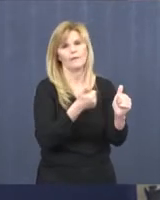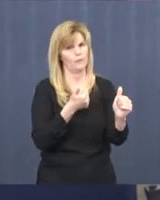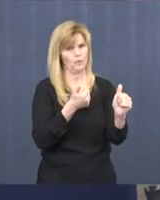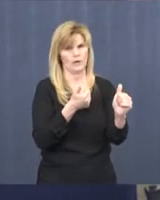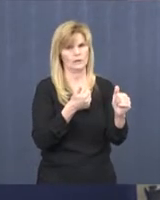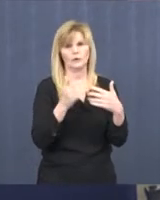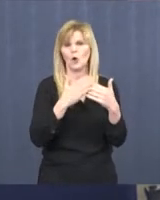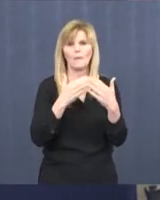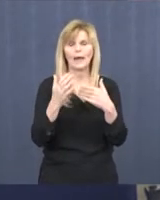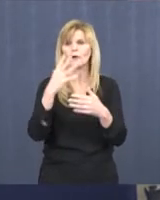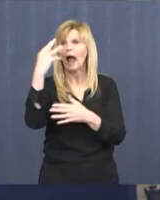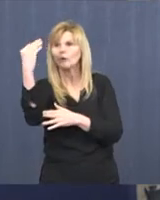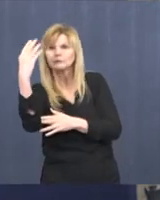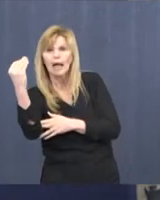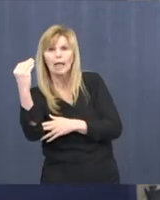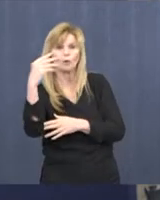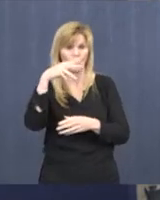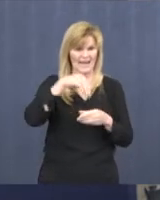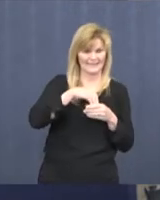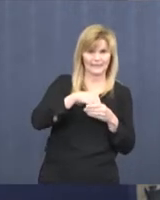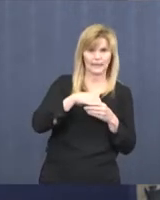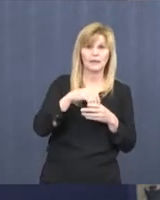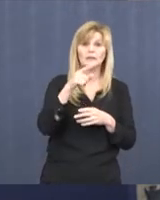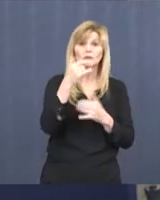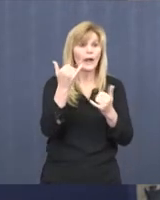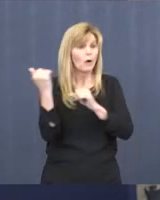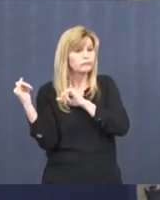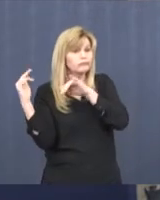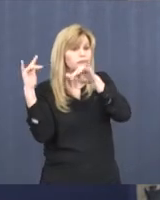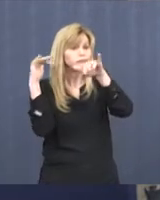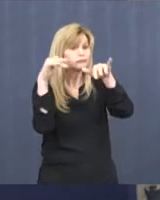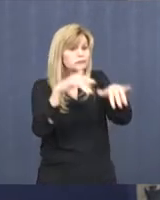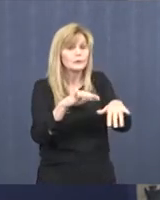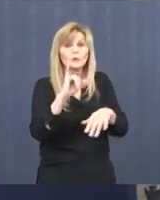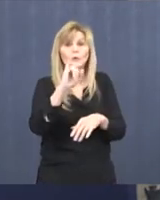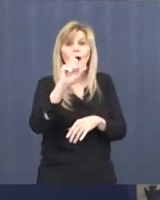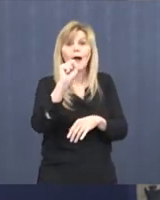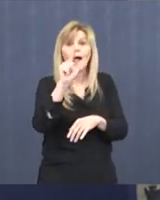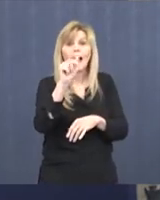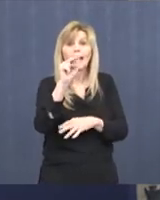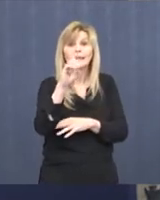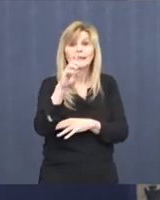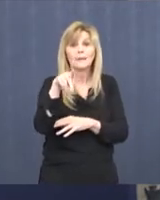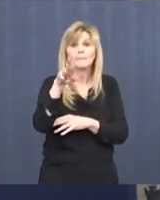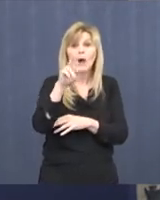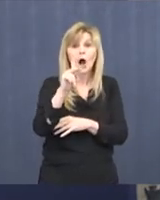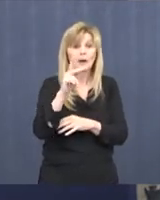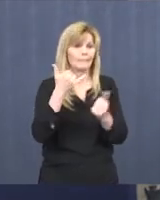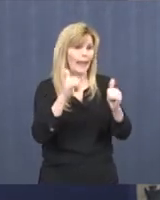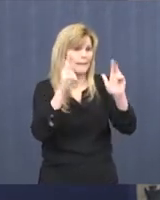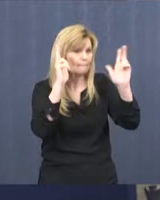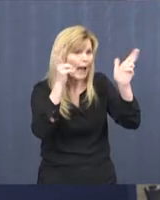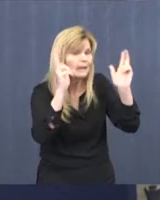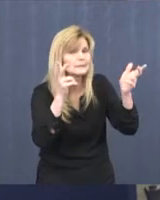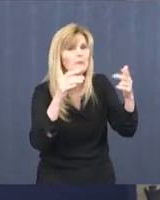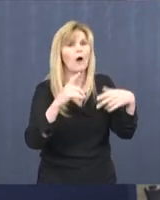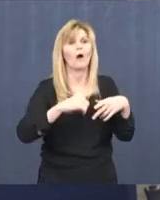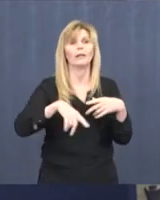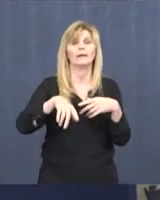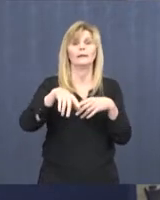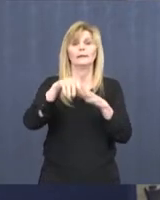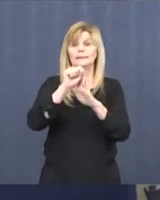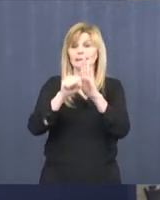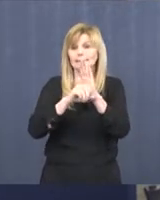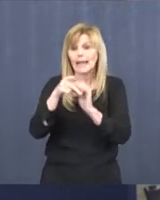Indoors are out. So this is not the time to be down at Island Park loading up the basketball courts and loading up the skate park.